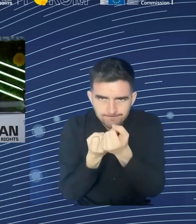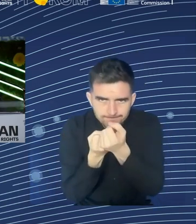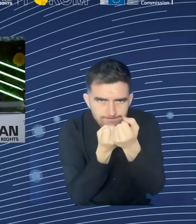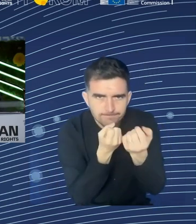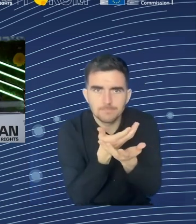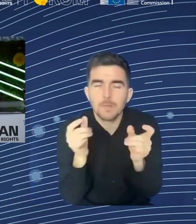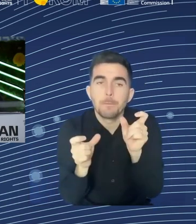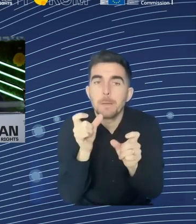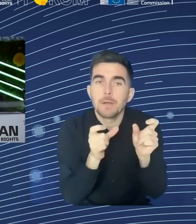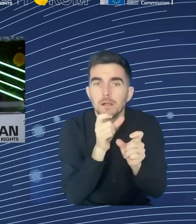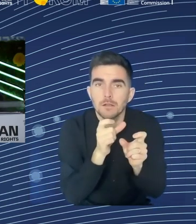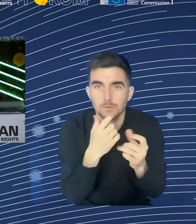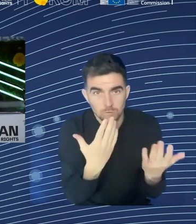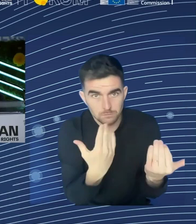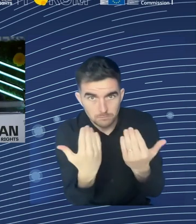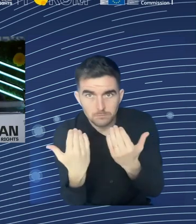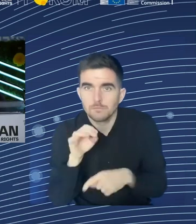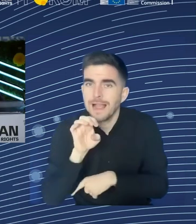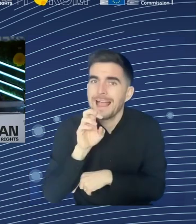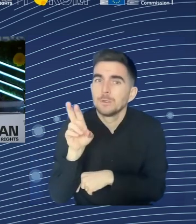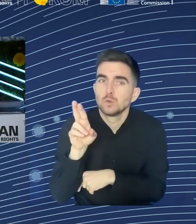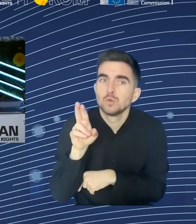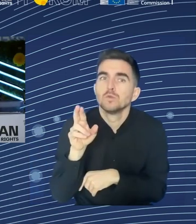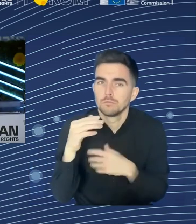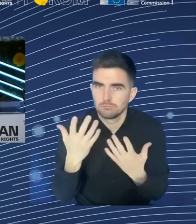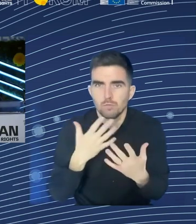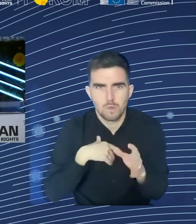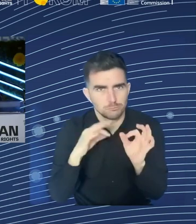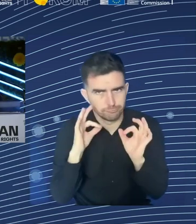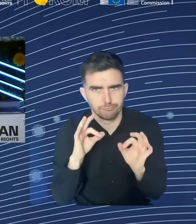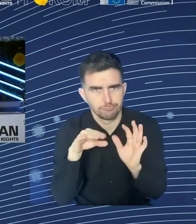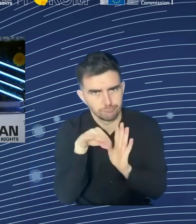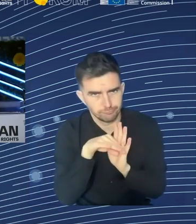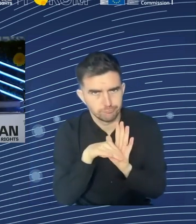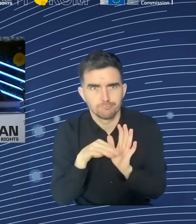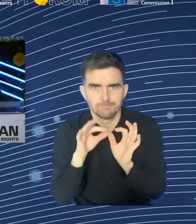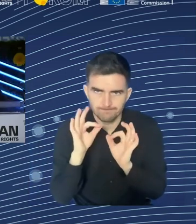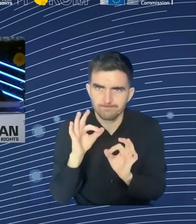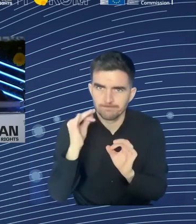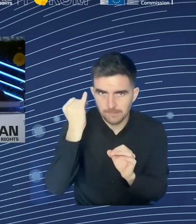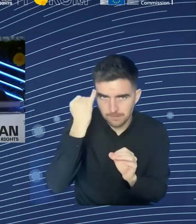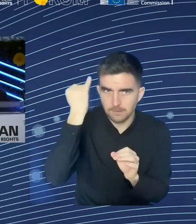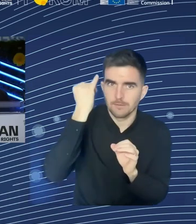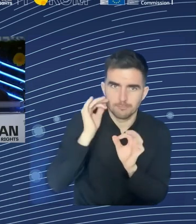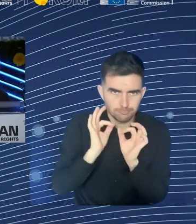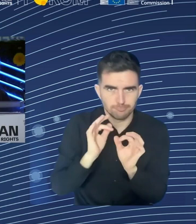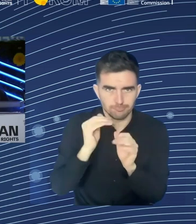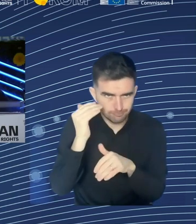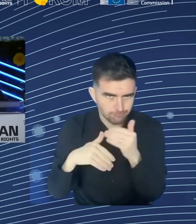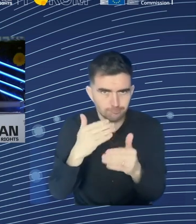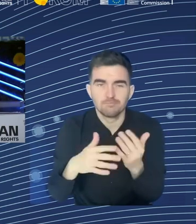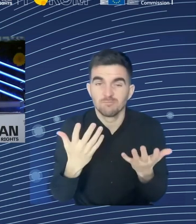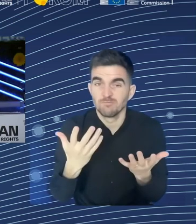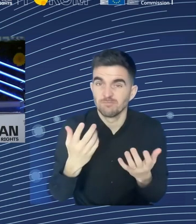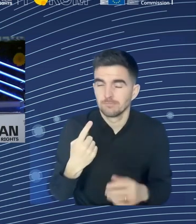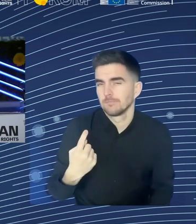is the EU Skills Talent Mobility Package, which establishes a talent pool and will help companies attract people with the